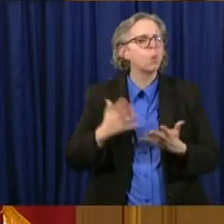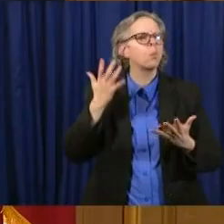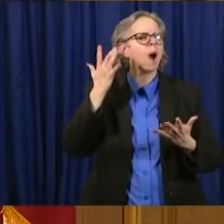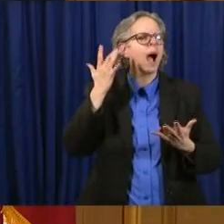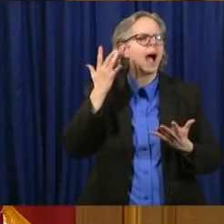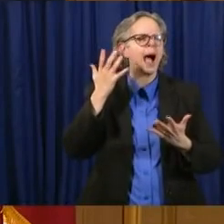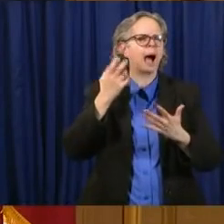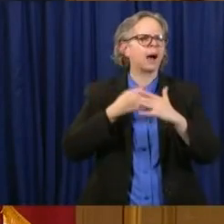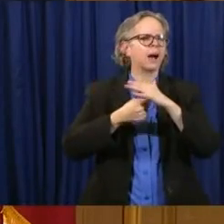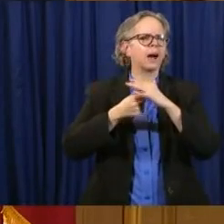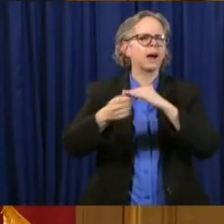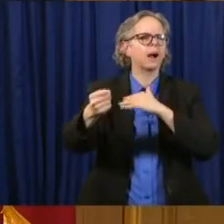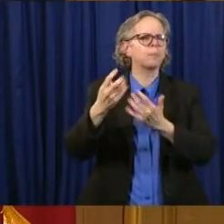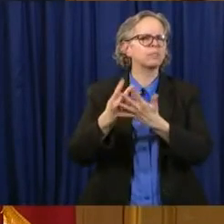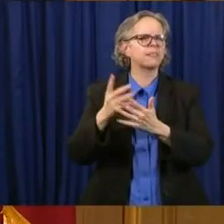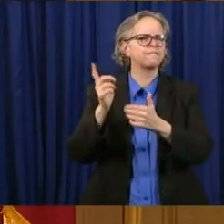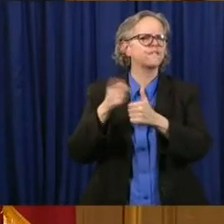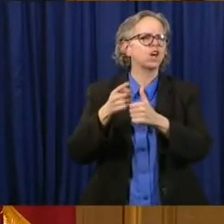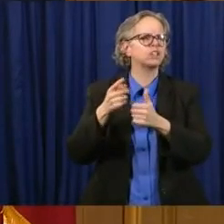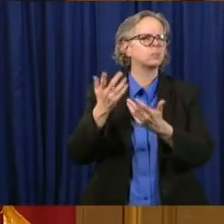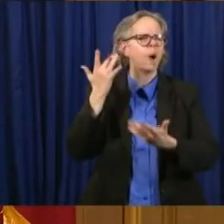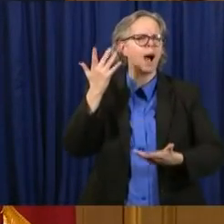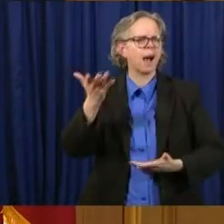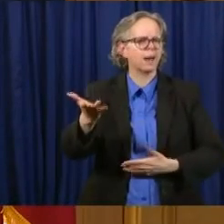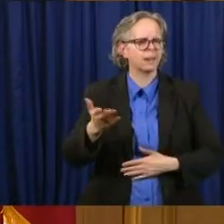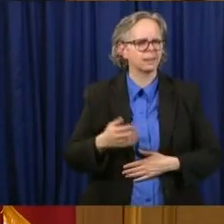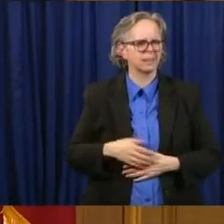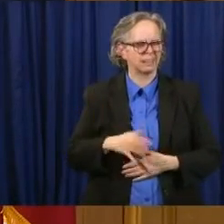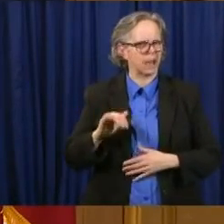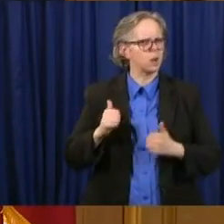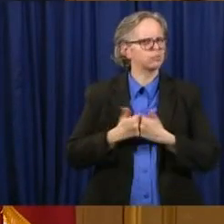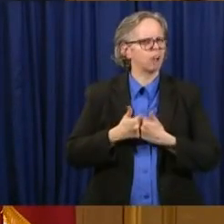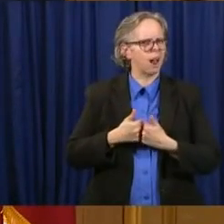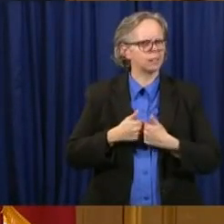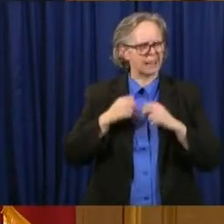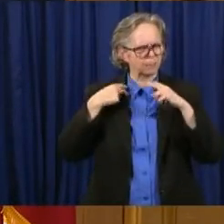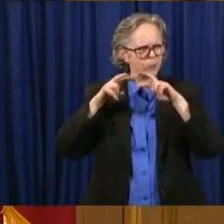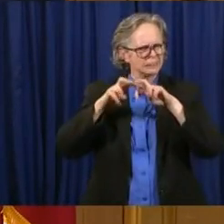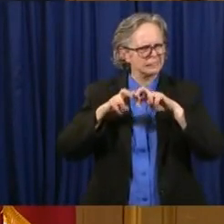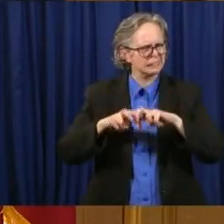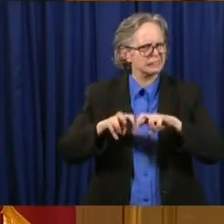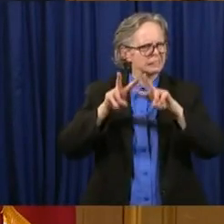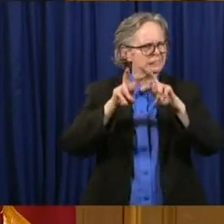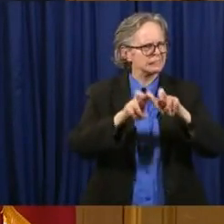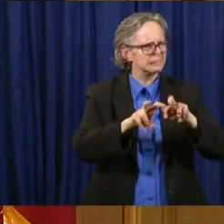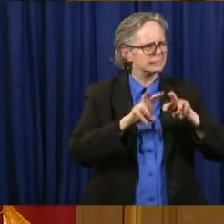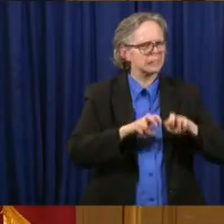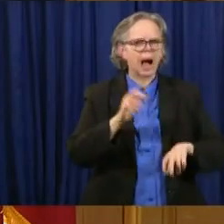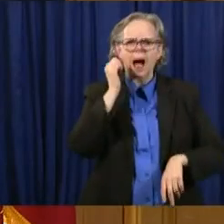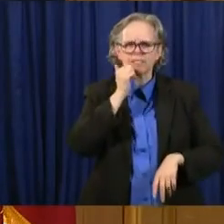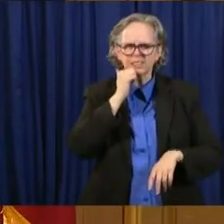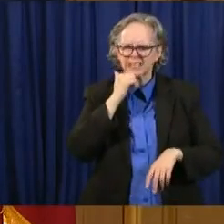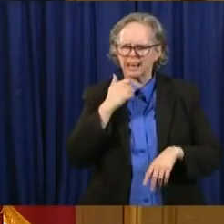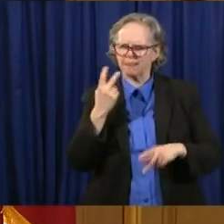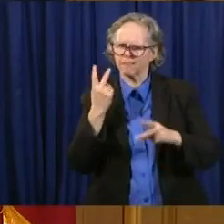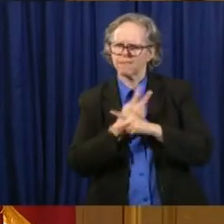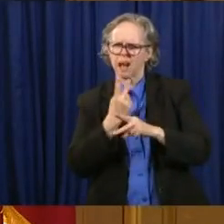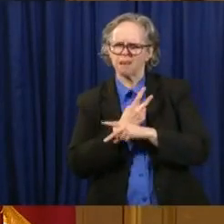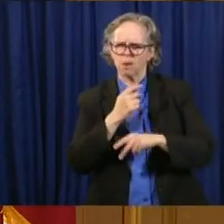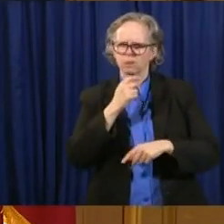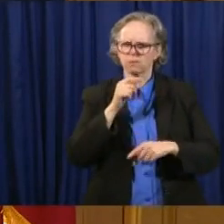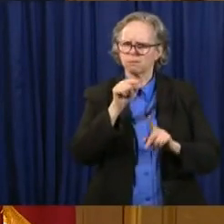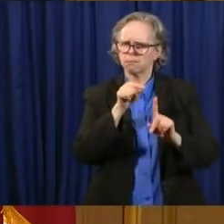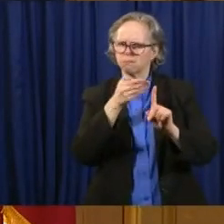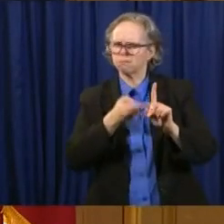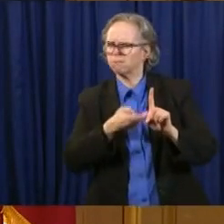And so that's the challenge that we face every single day. You know, we're taking the